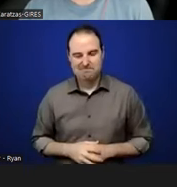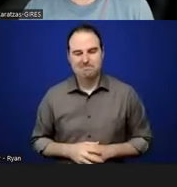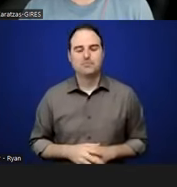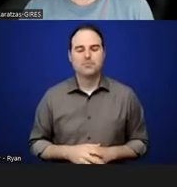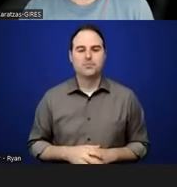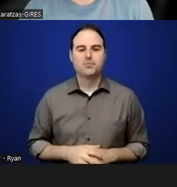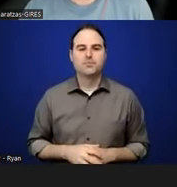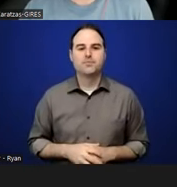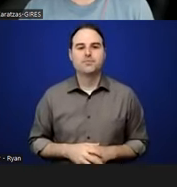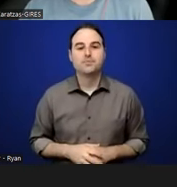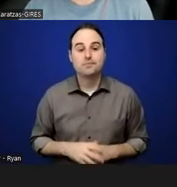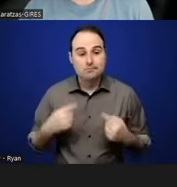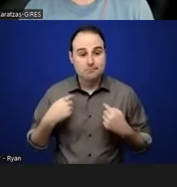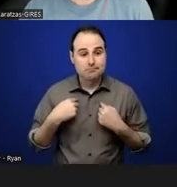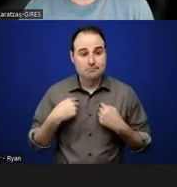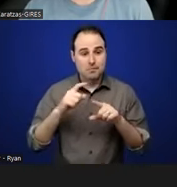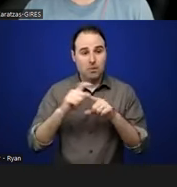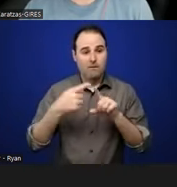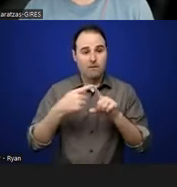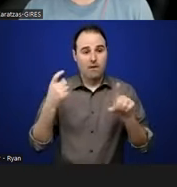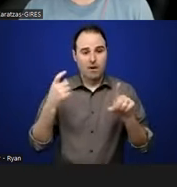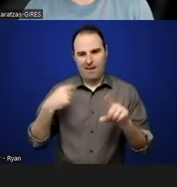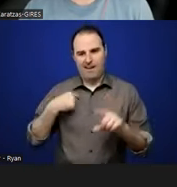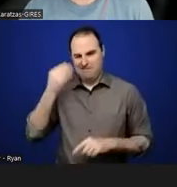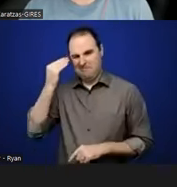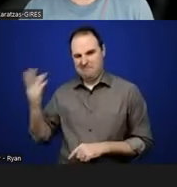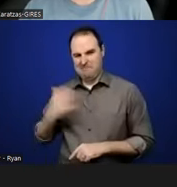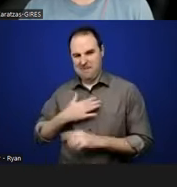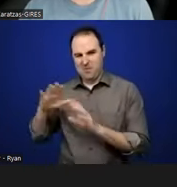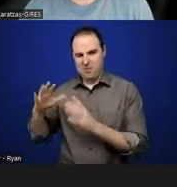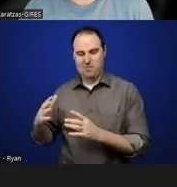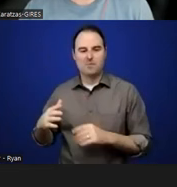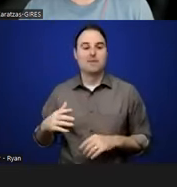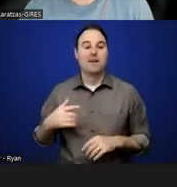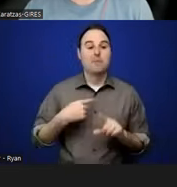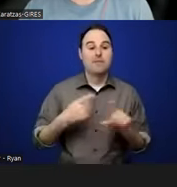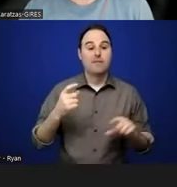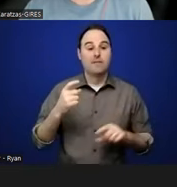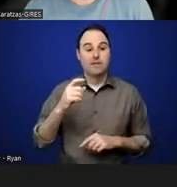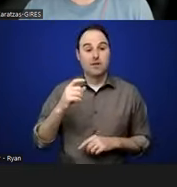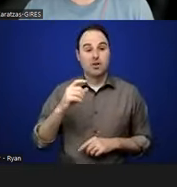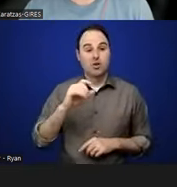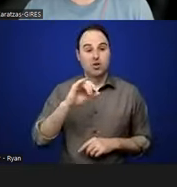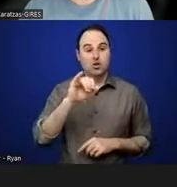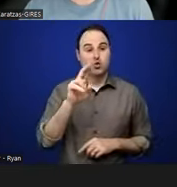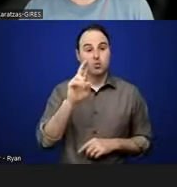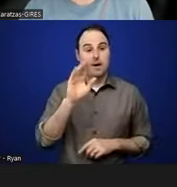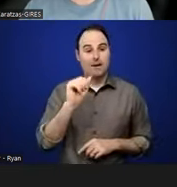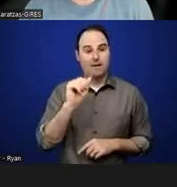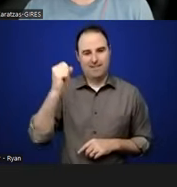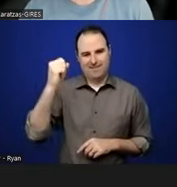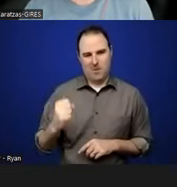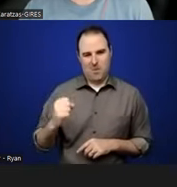I I'm actually calling in from, I told my group I was calling in from, from Juba, South Sudan, where I've, I've been living here for